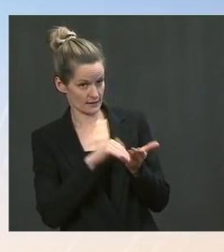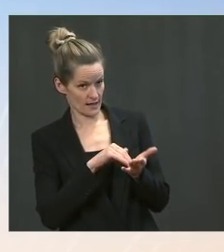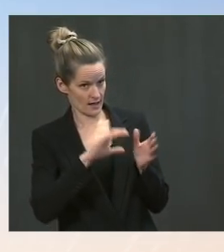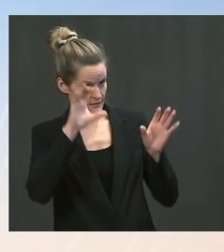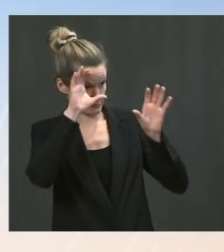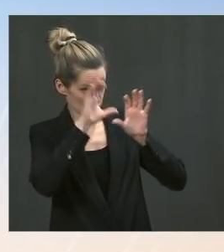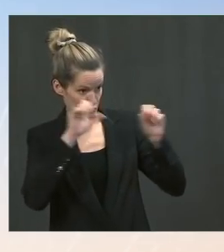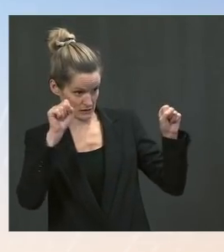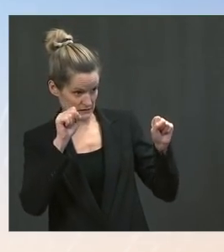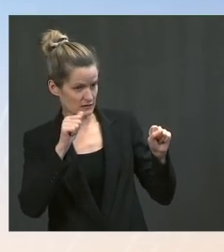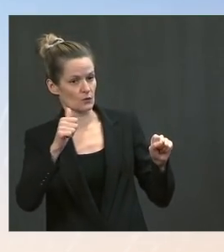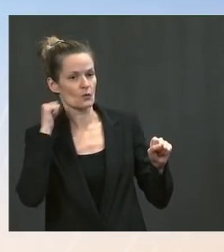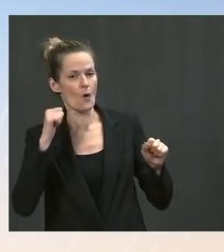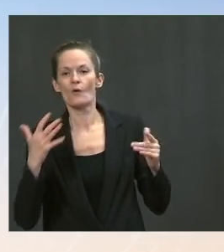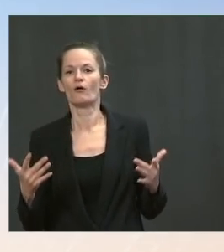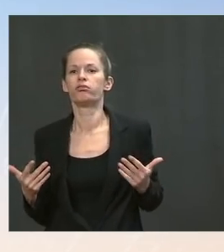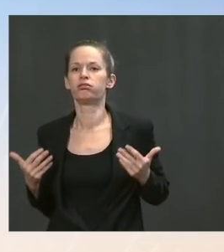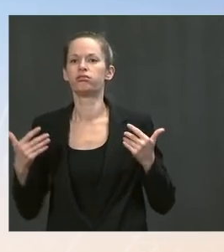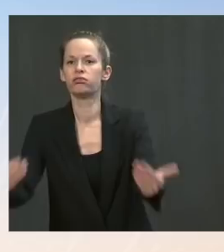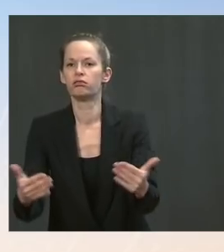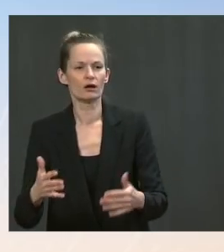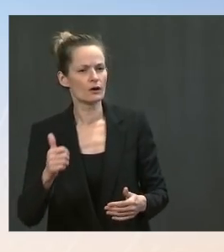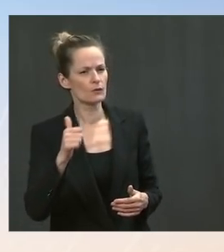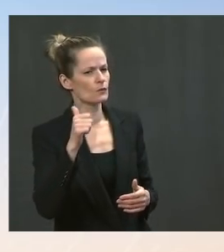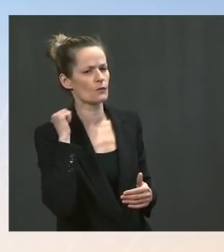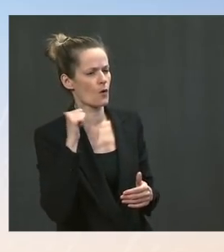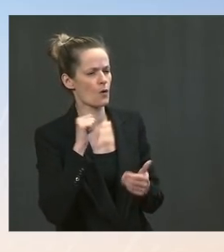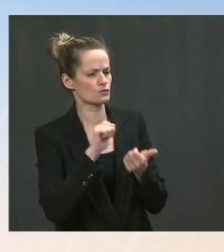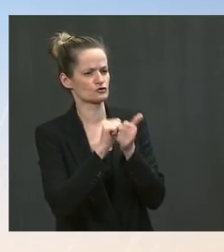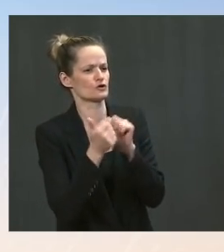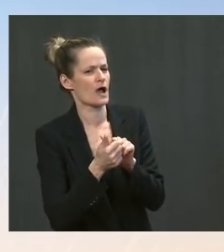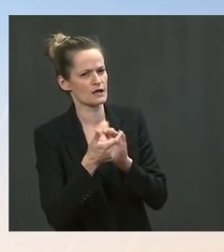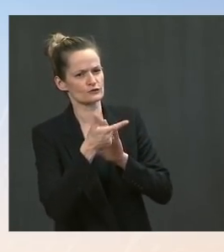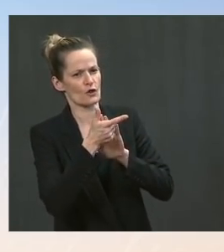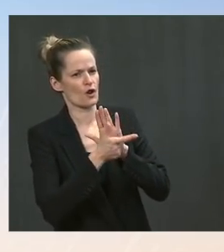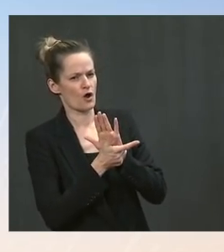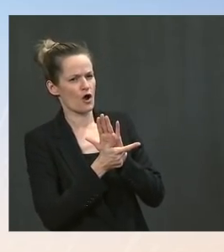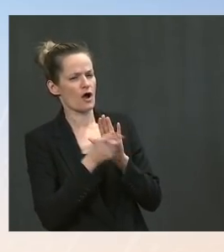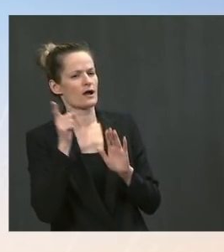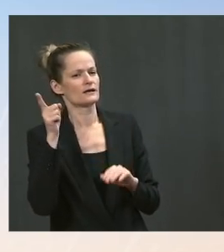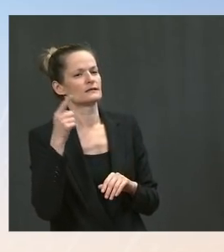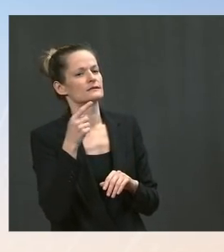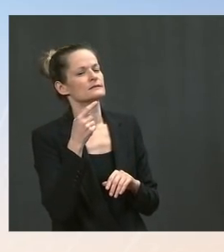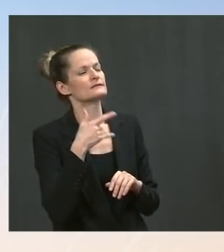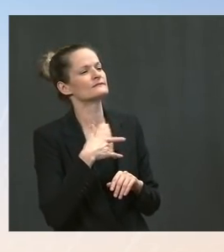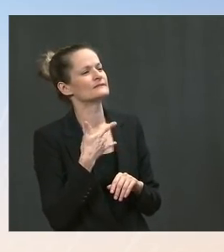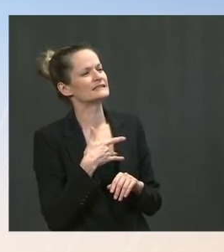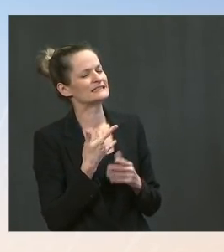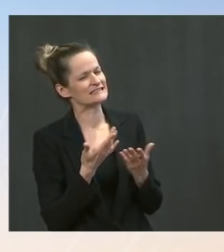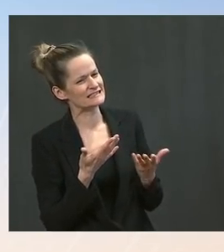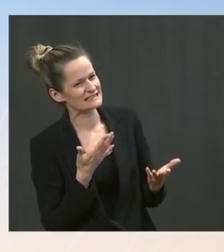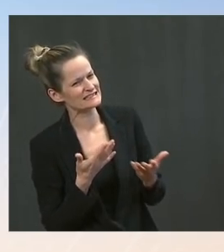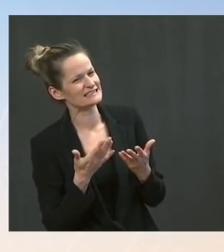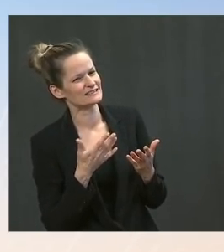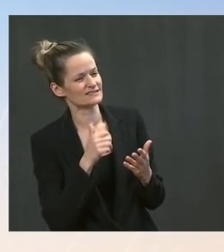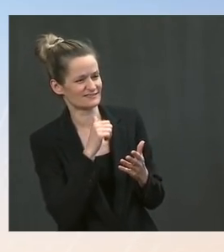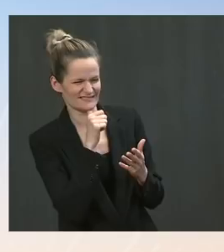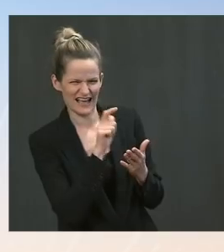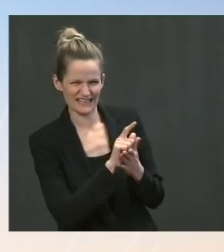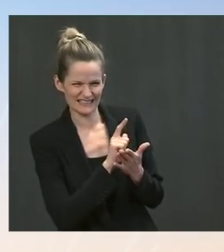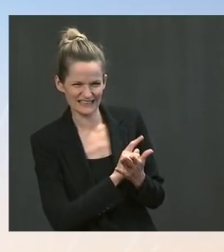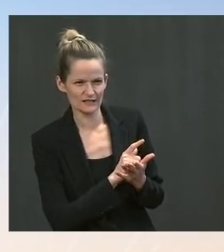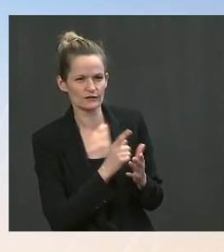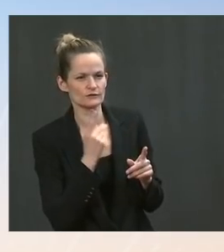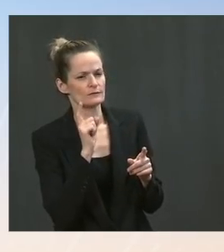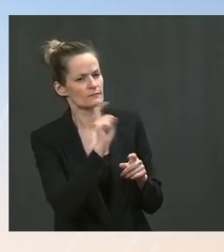moratorium if he did not feel comfortable and confident in the legal backing. We believe that this is a proper use of a lawful authority